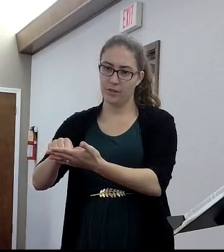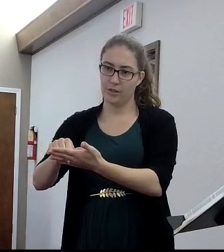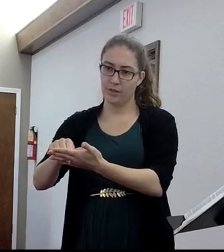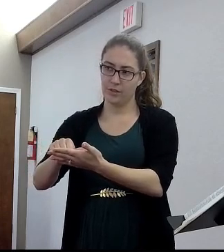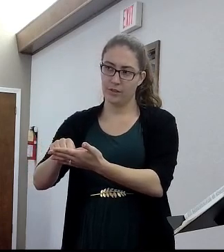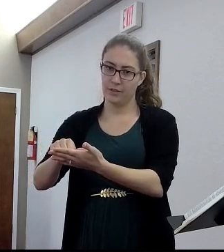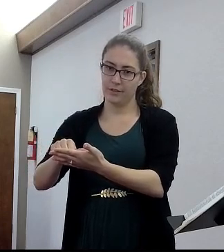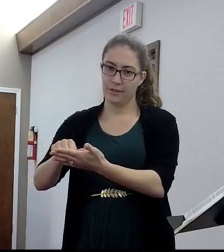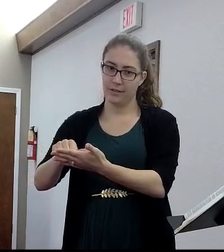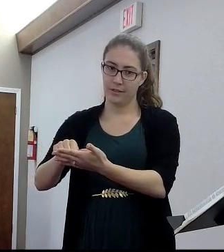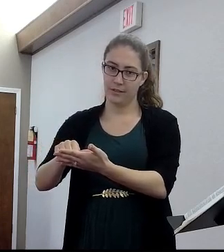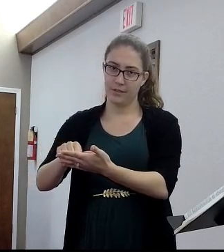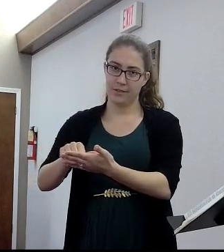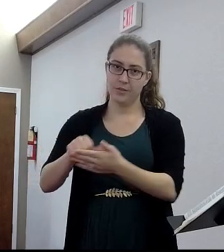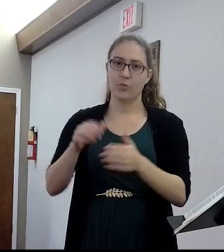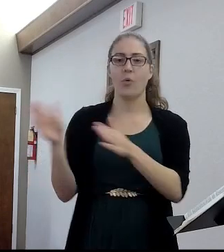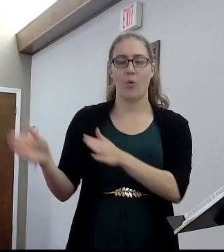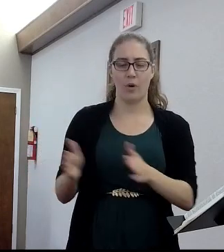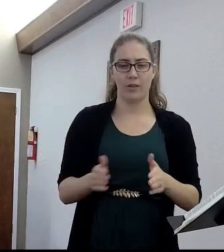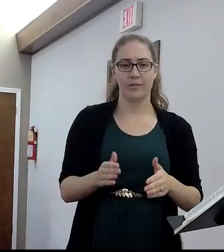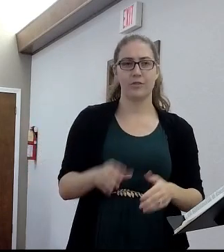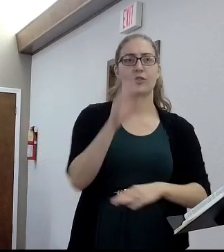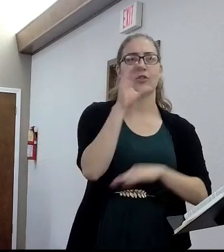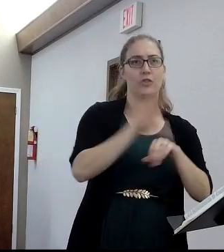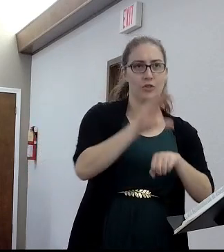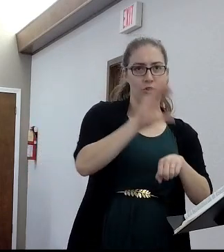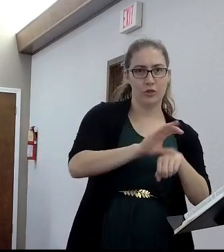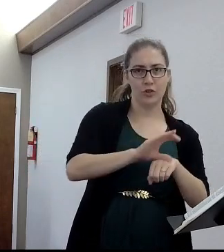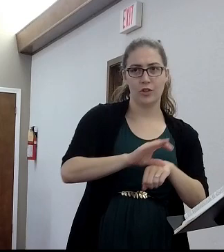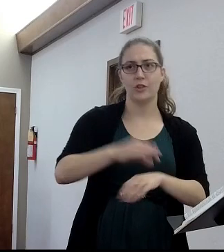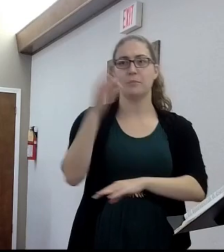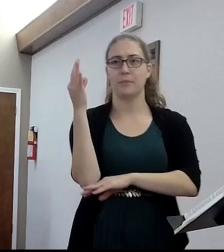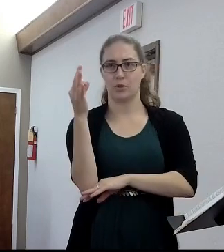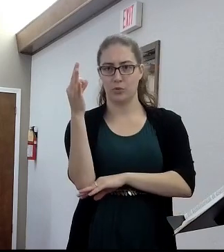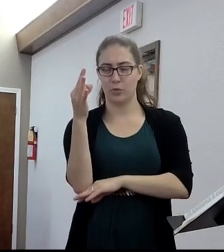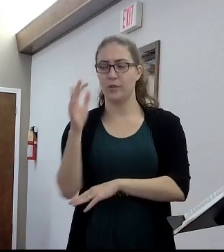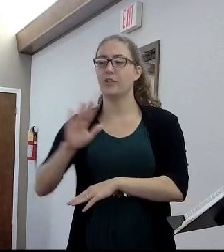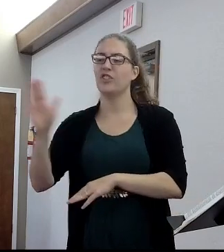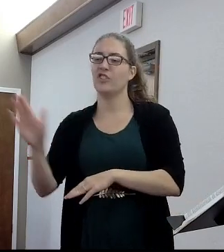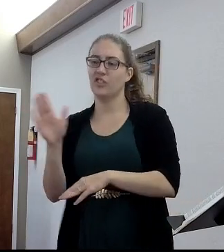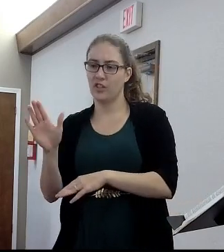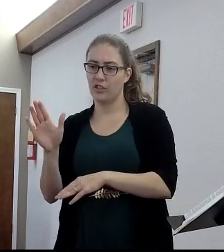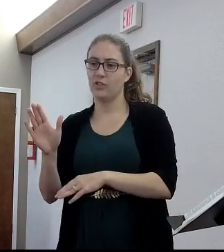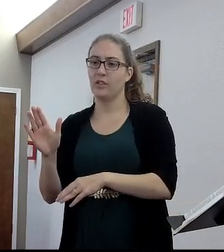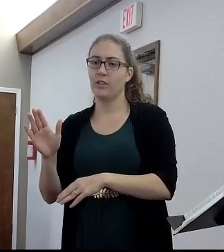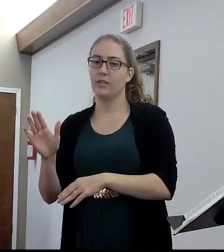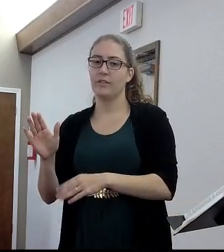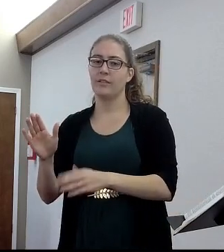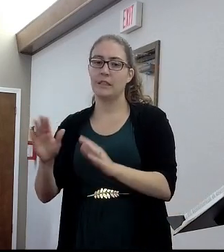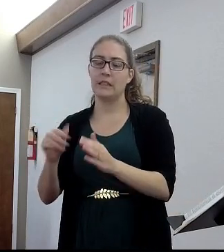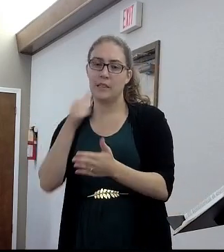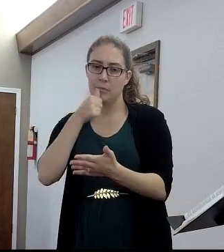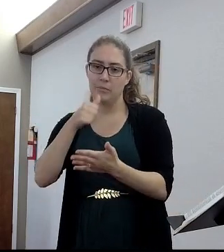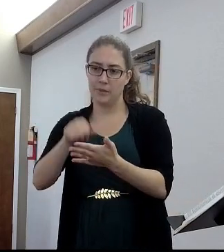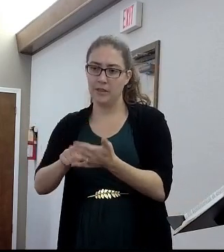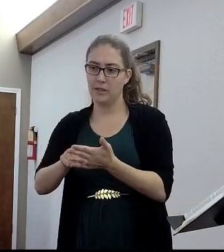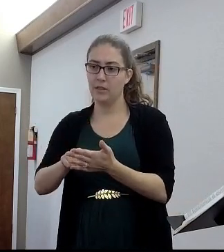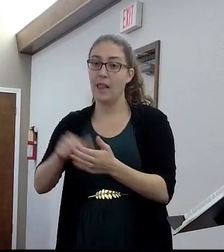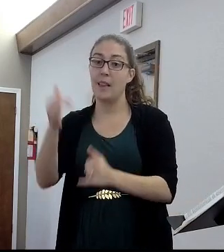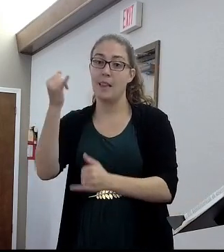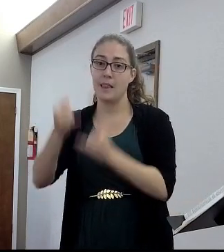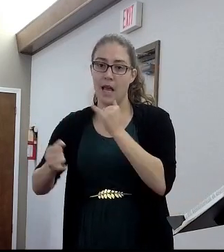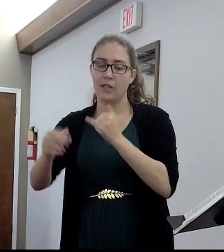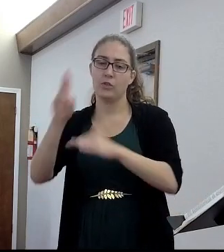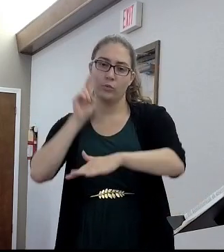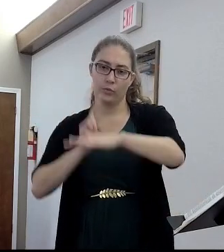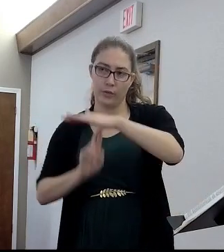they're actually the church epistles, the pastoral epistles, the general epistles. And then, the book of Revelation stands on its own. It's prophecy in the Old Testament. The New